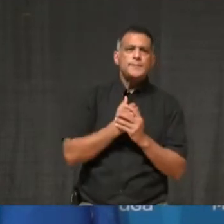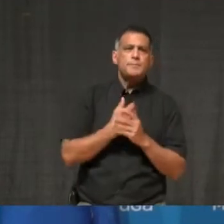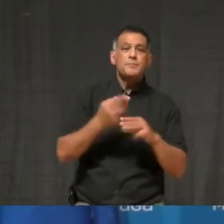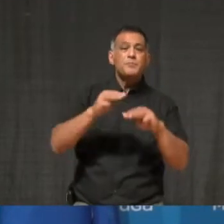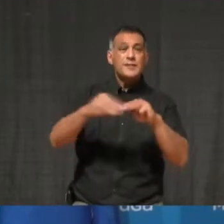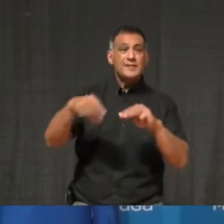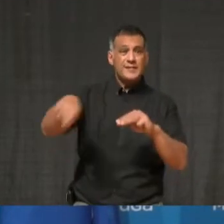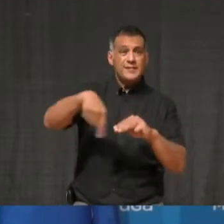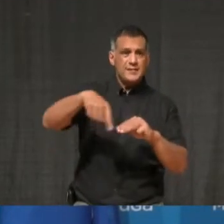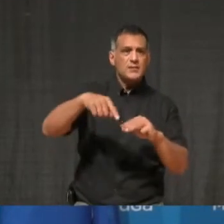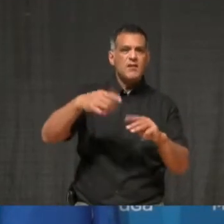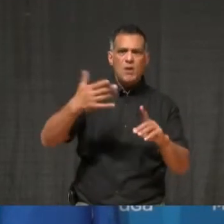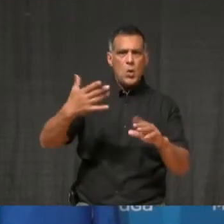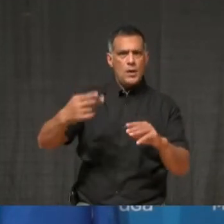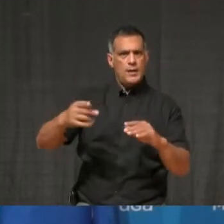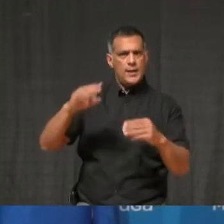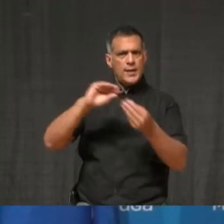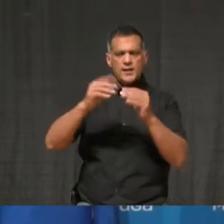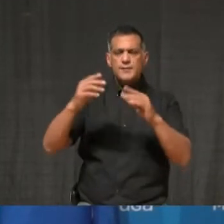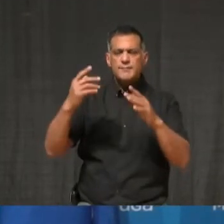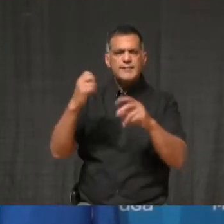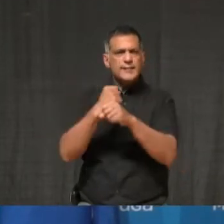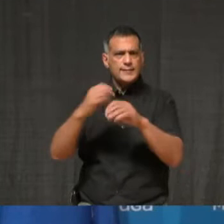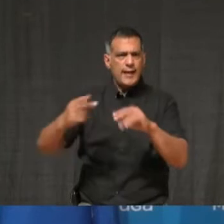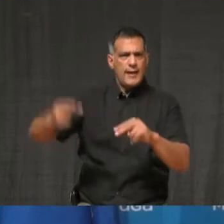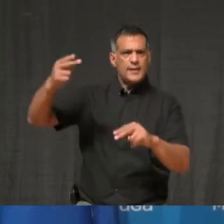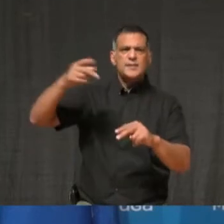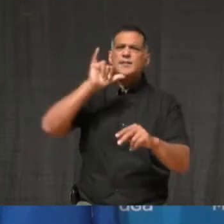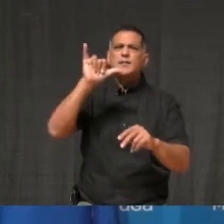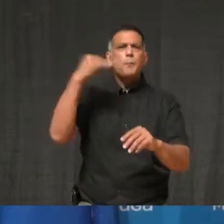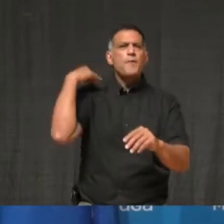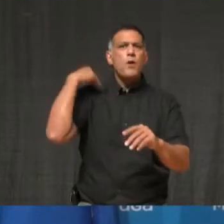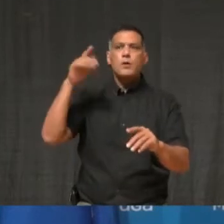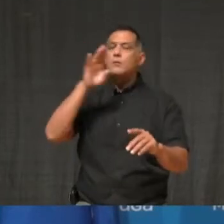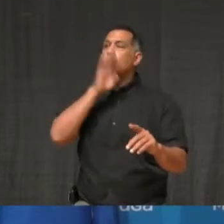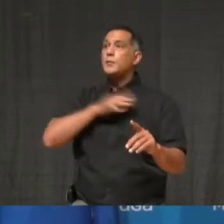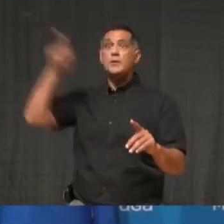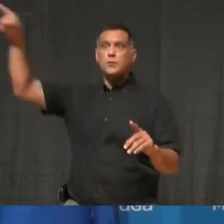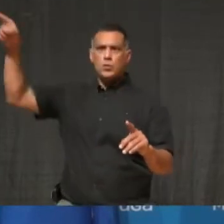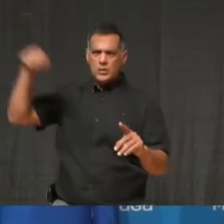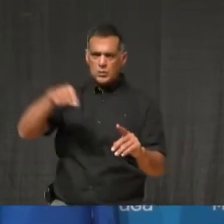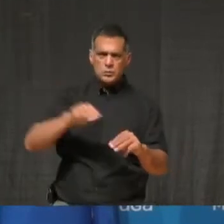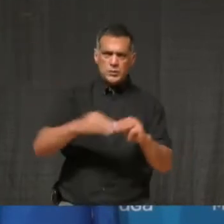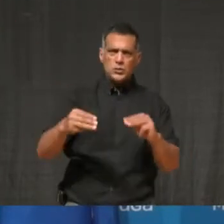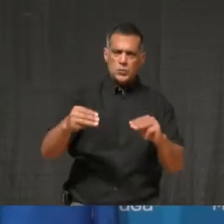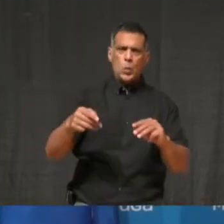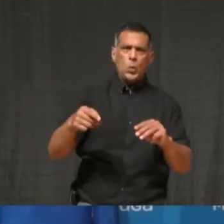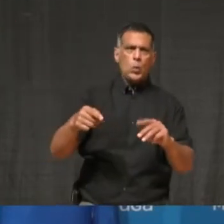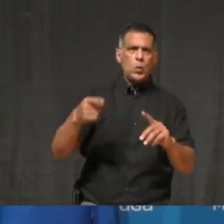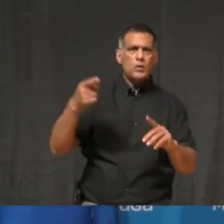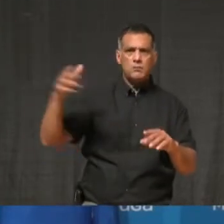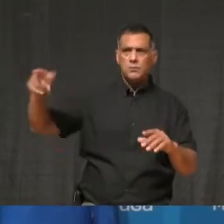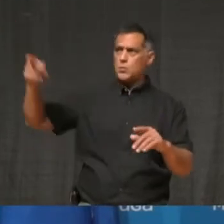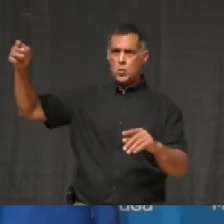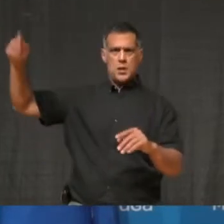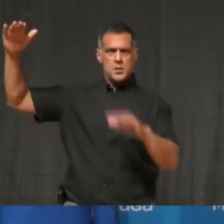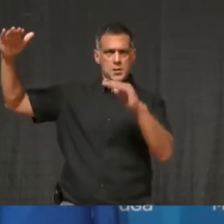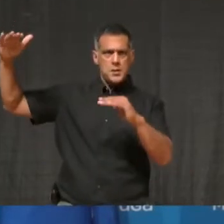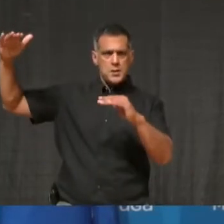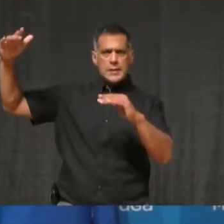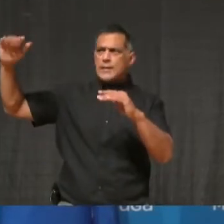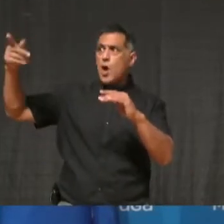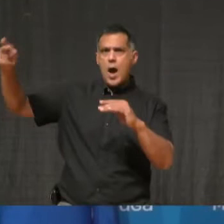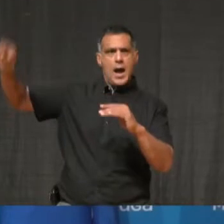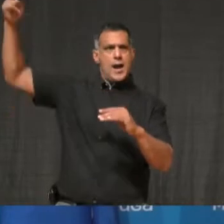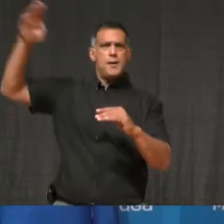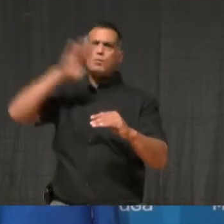have been high, but not as high as Brampton's. And, you know, Haltons went next door, so, you know, more people from Mississauga just moved to Haltons to, you know,